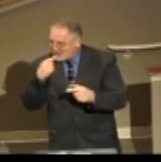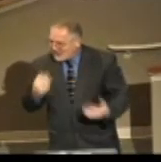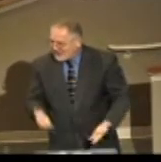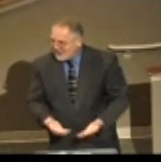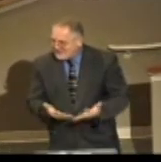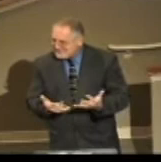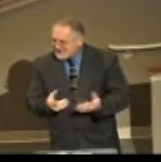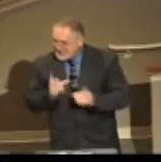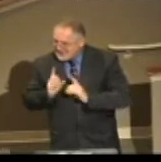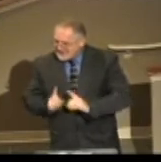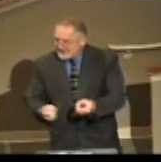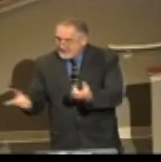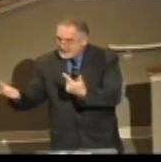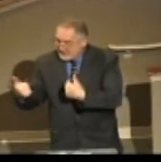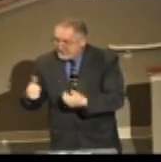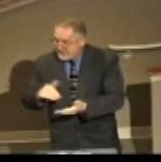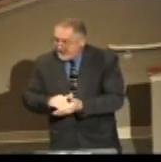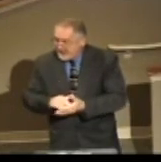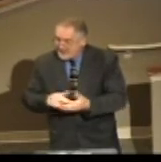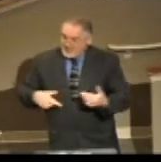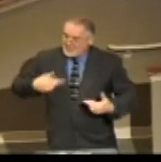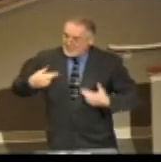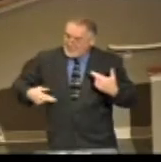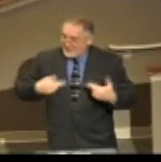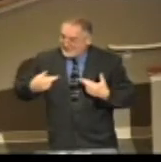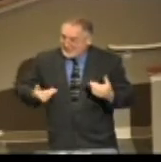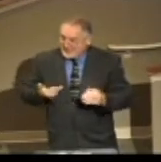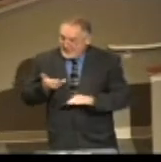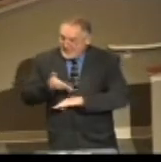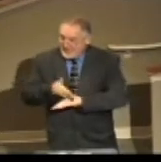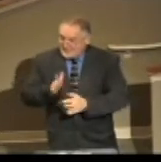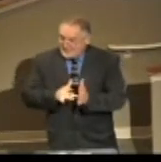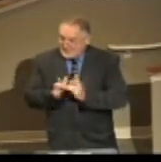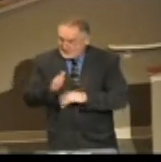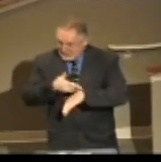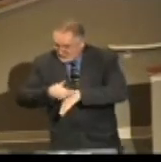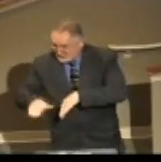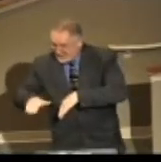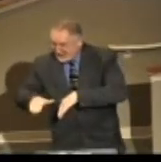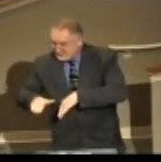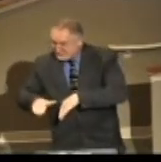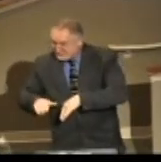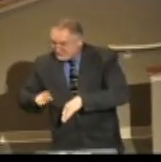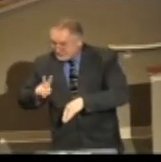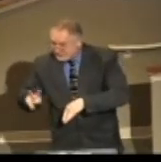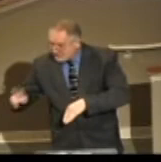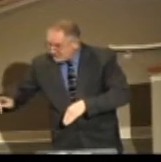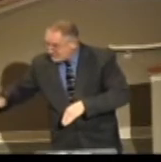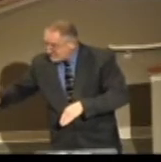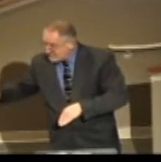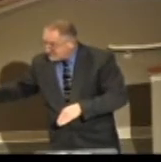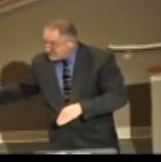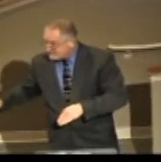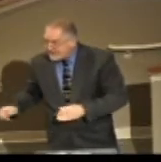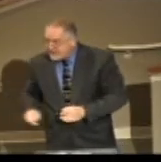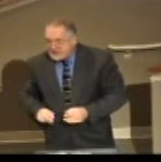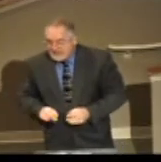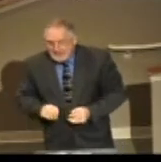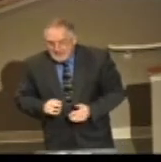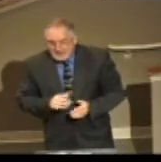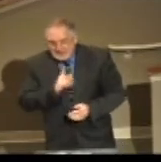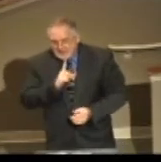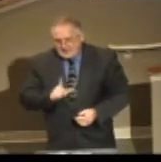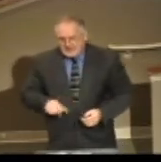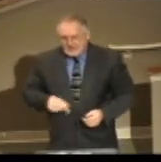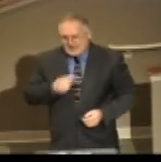know, the disciples came back, 70 of them came back from Jesus, sent them out. And they came back and said, Look here, Lord, they're probably going like this. know. Said, Lord, the